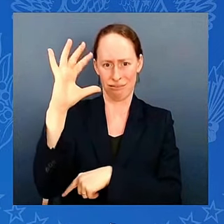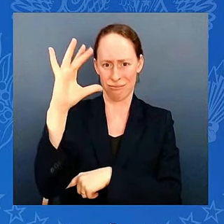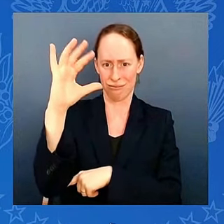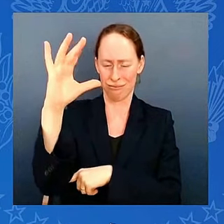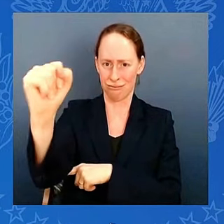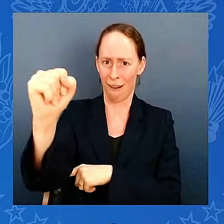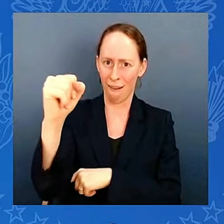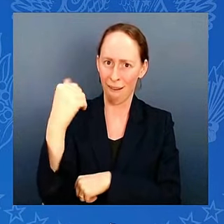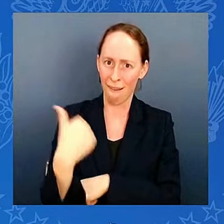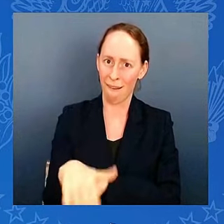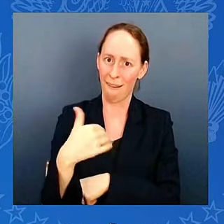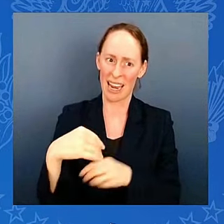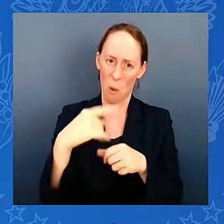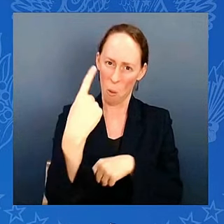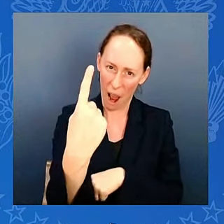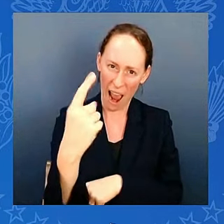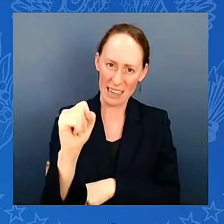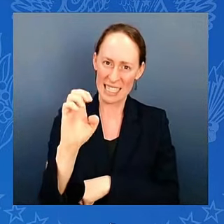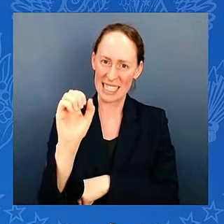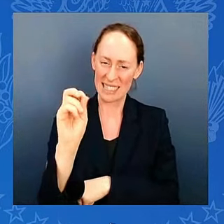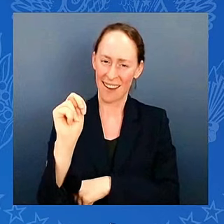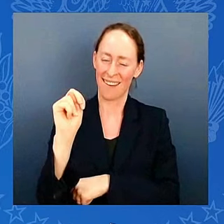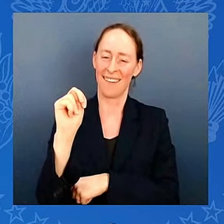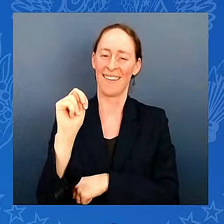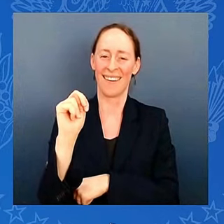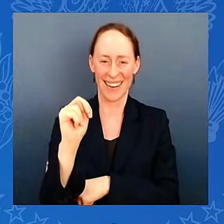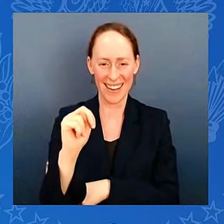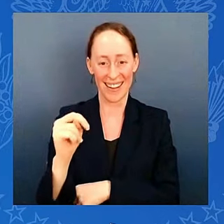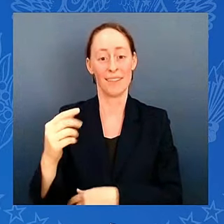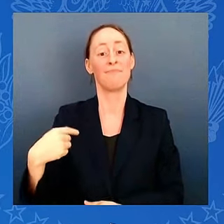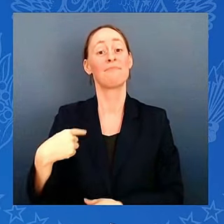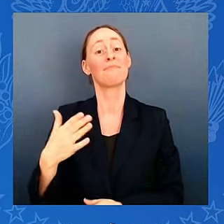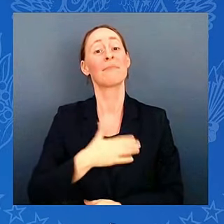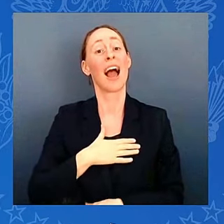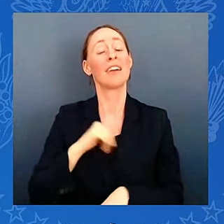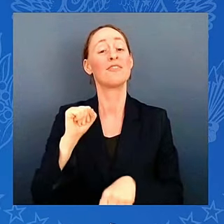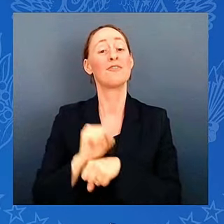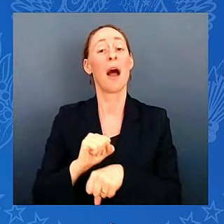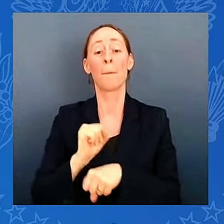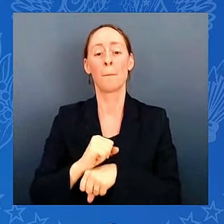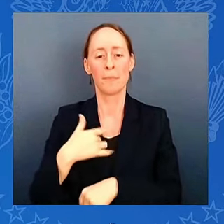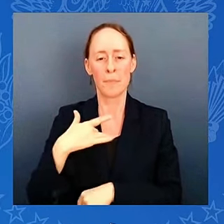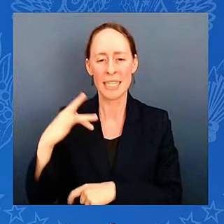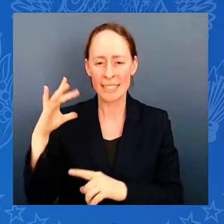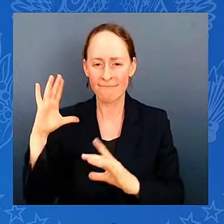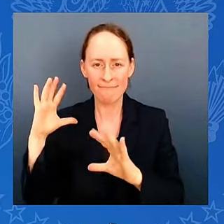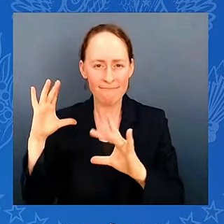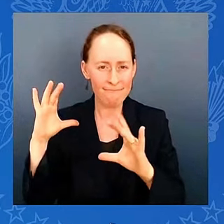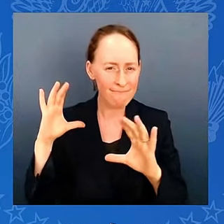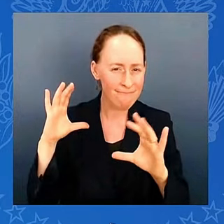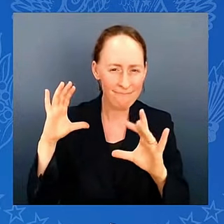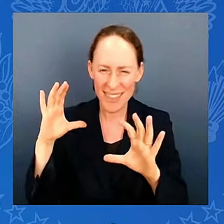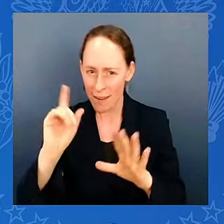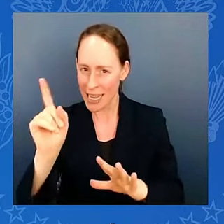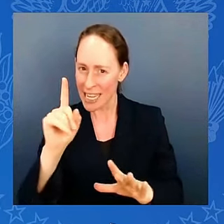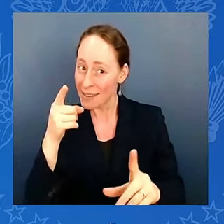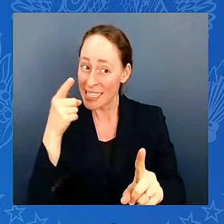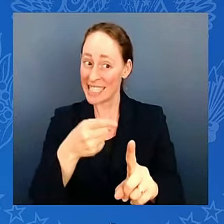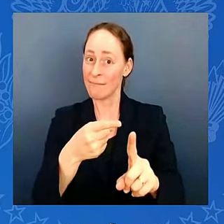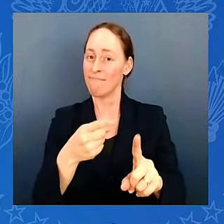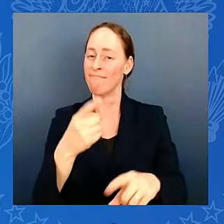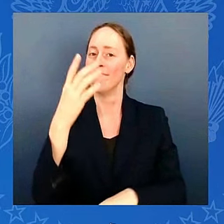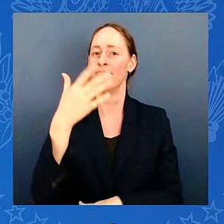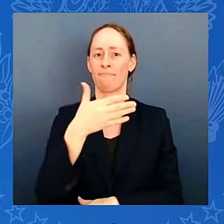In my job, I'm always looking for runs batted in. know? And, you know, your manager, Bruce, earned four World